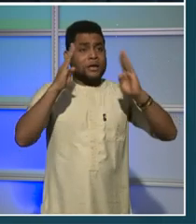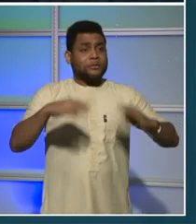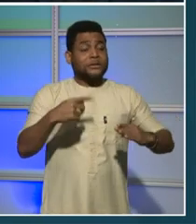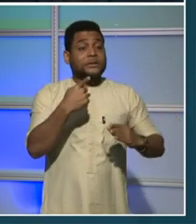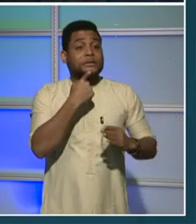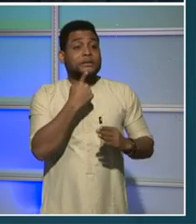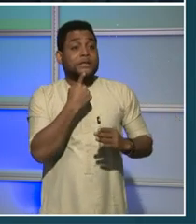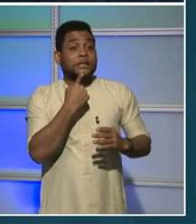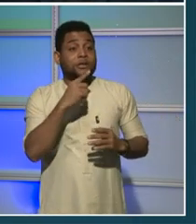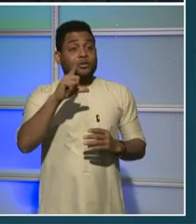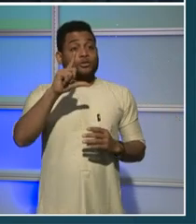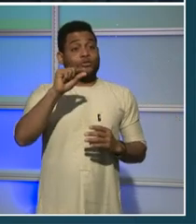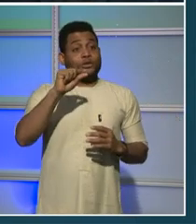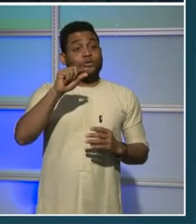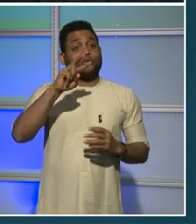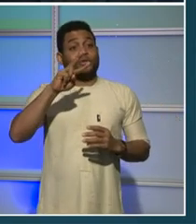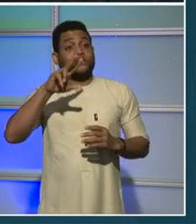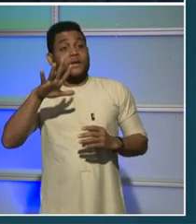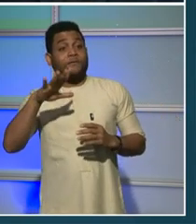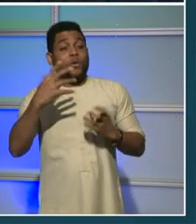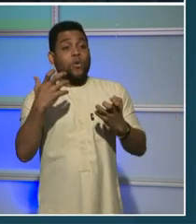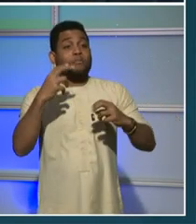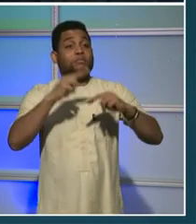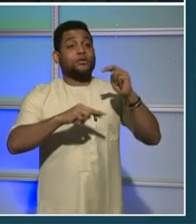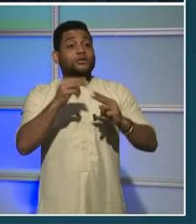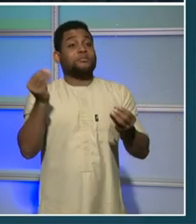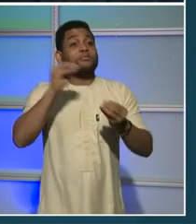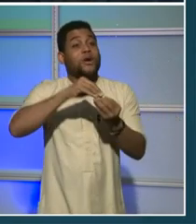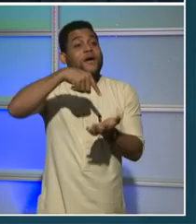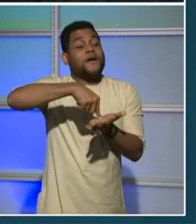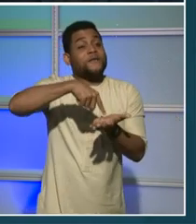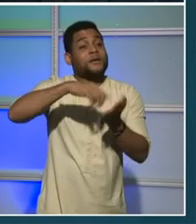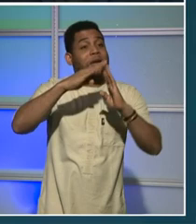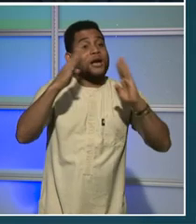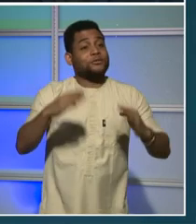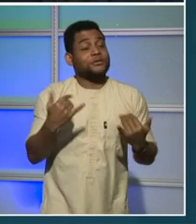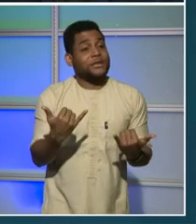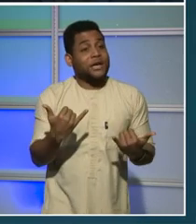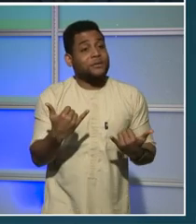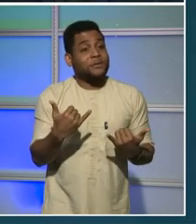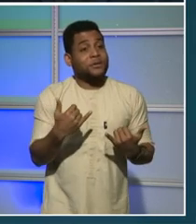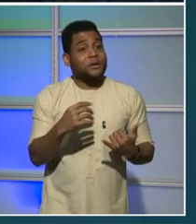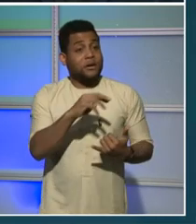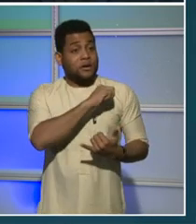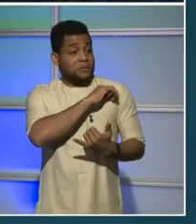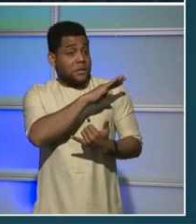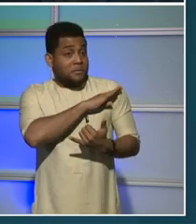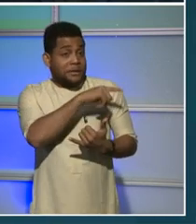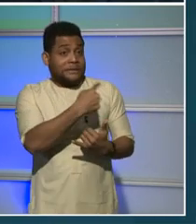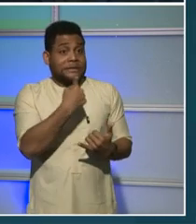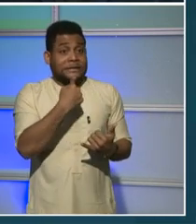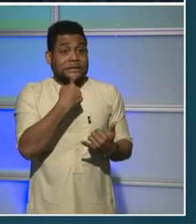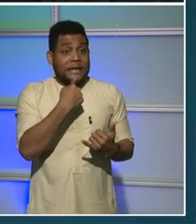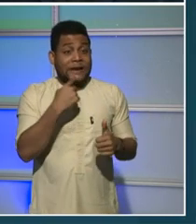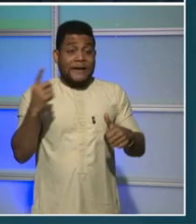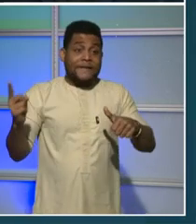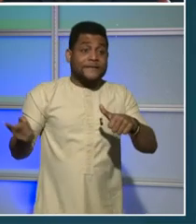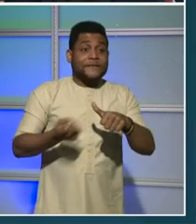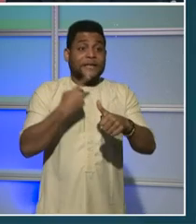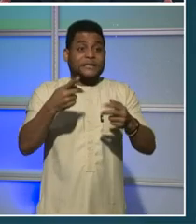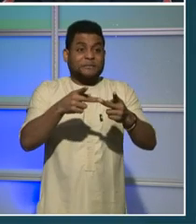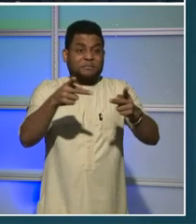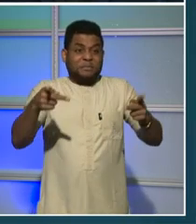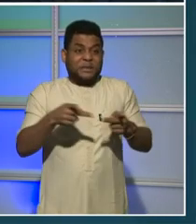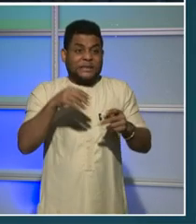By further equitably distributing these goals by neighborhood, Mayor Bowser has made DC the very first jurisdiction in the nation to